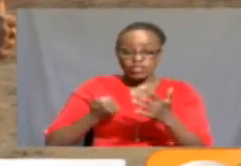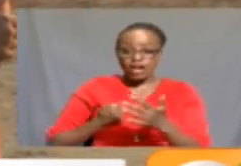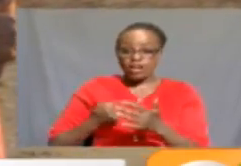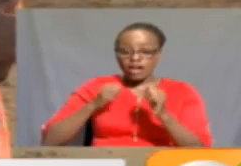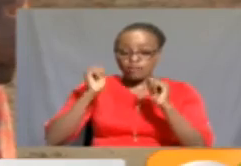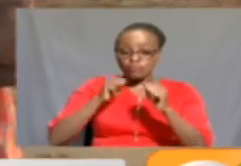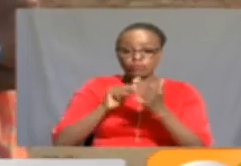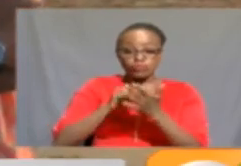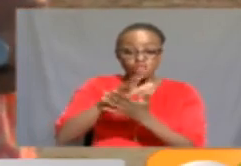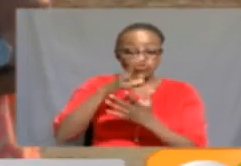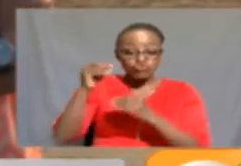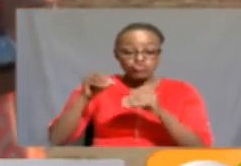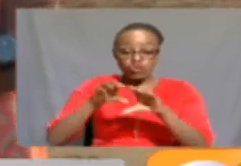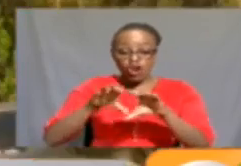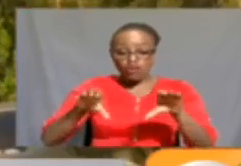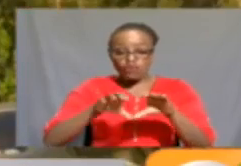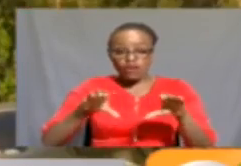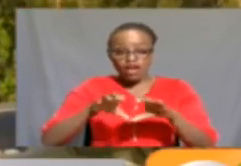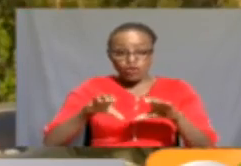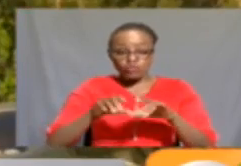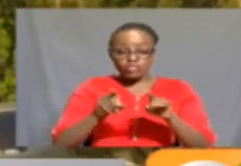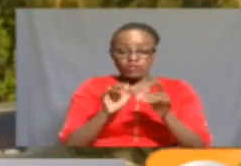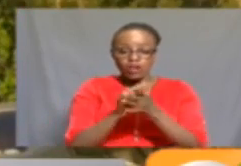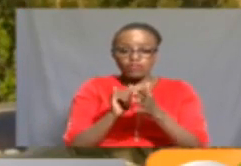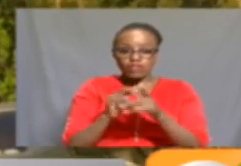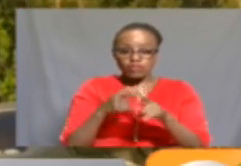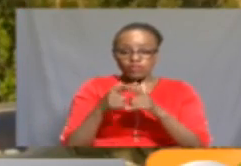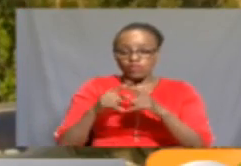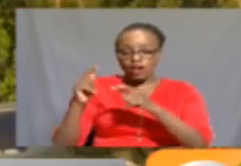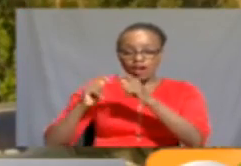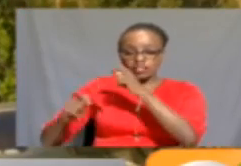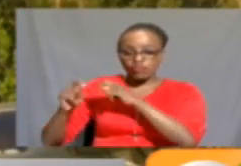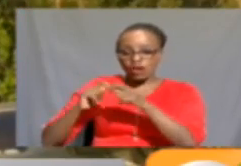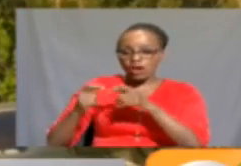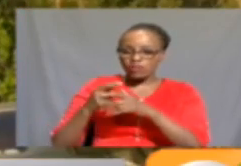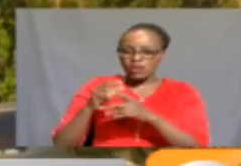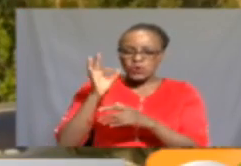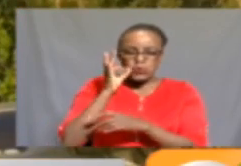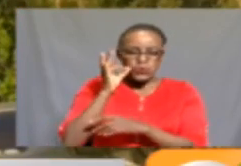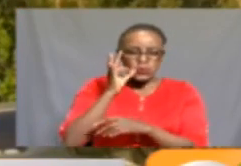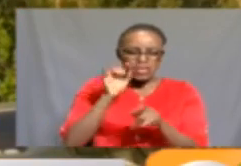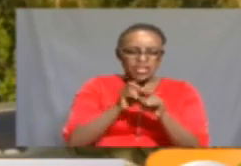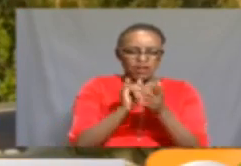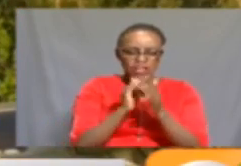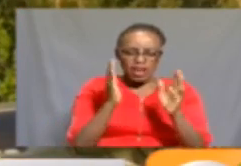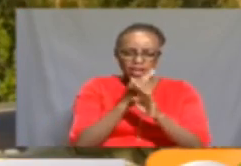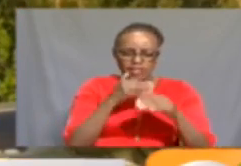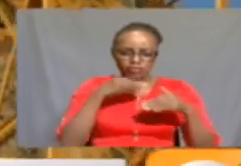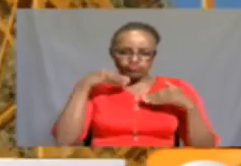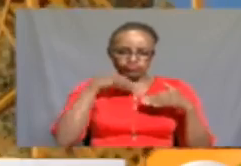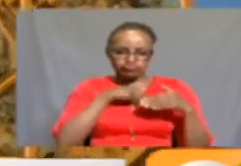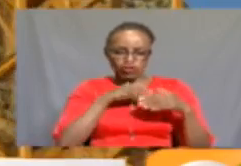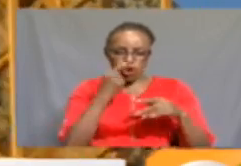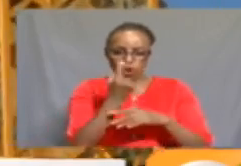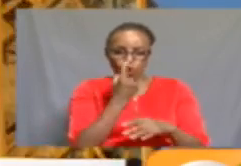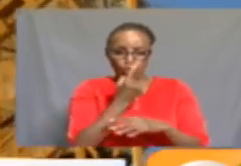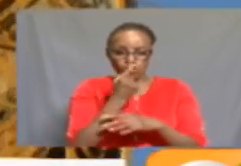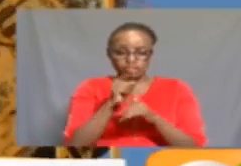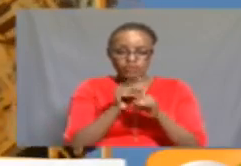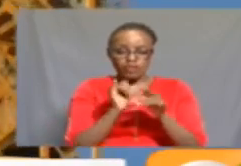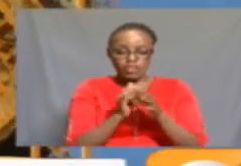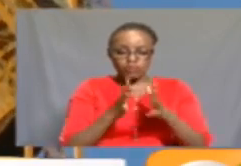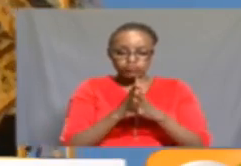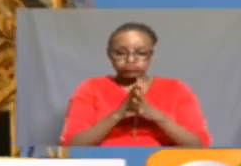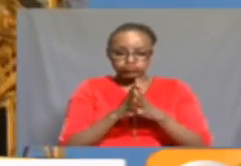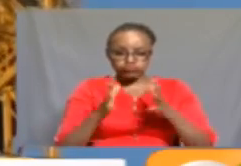had set out to collect firewood in the area, stumbled upon a traditional tobacco porch, which she hid in her breast, only for the porch to swell